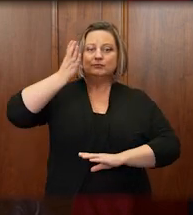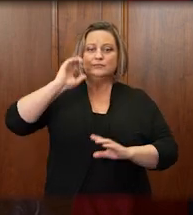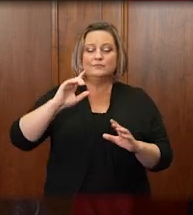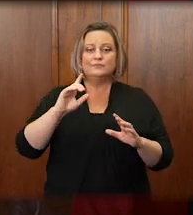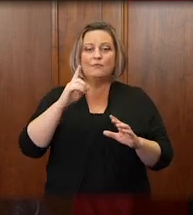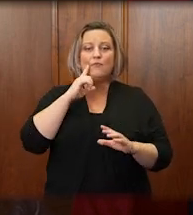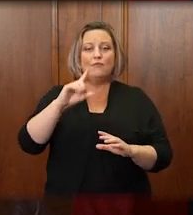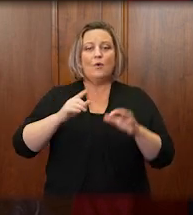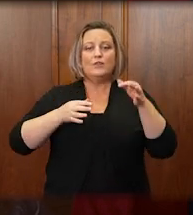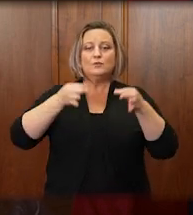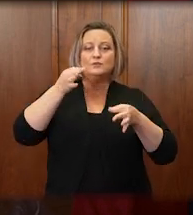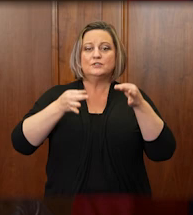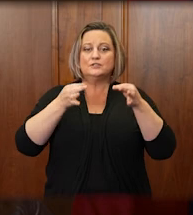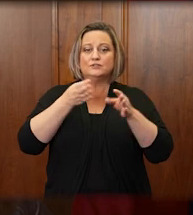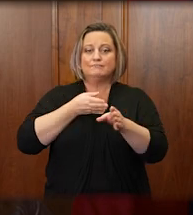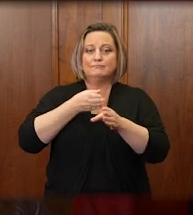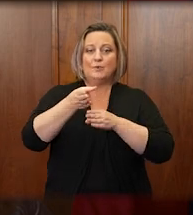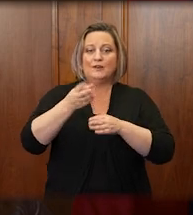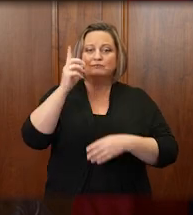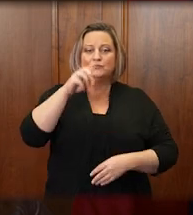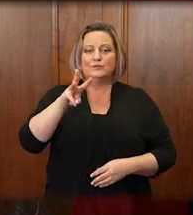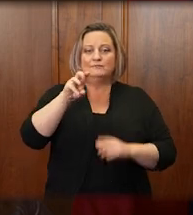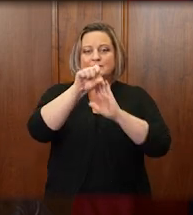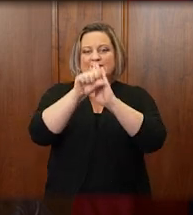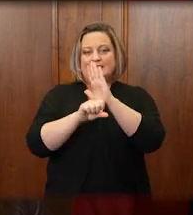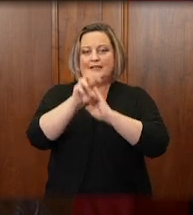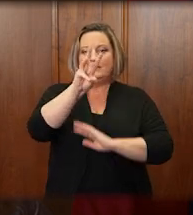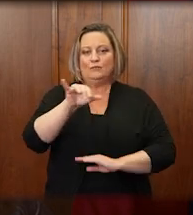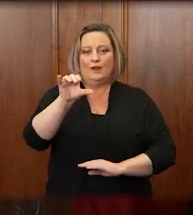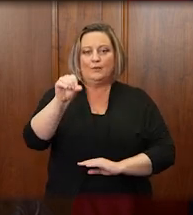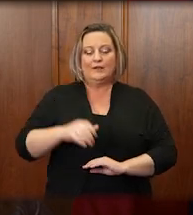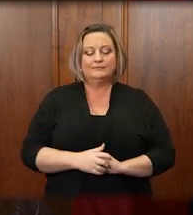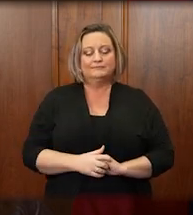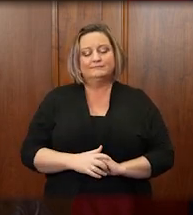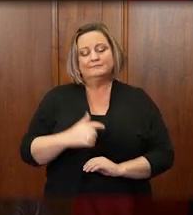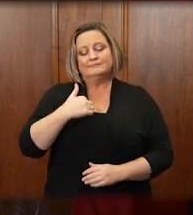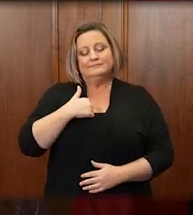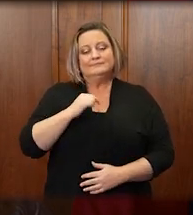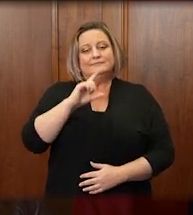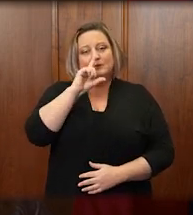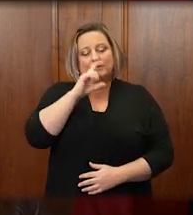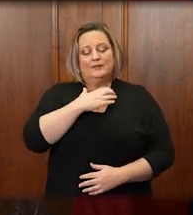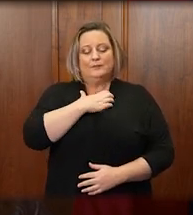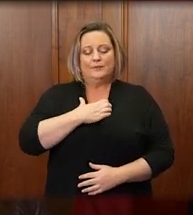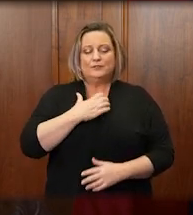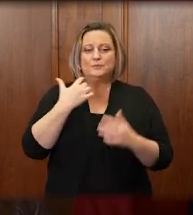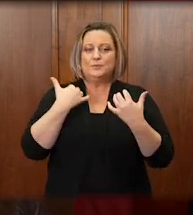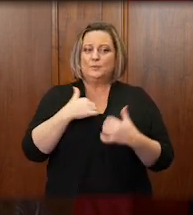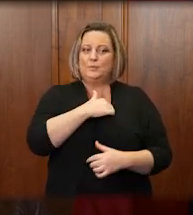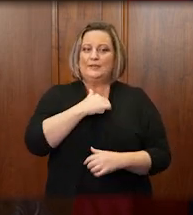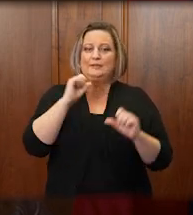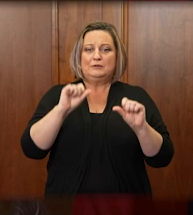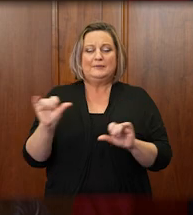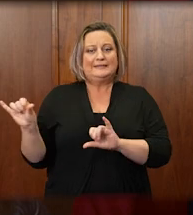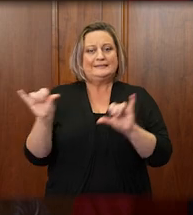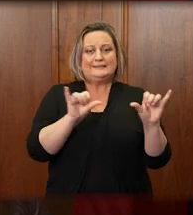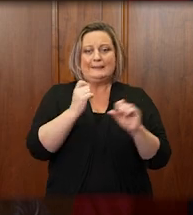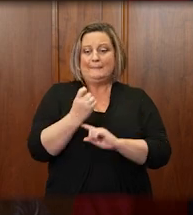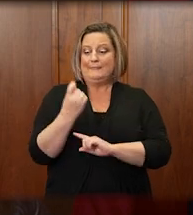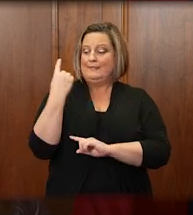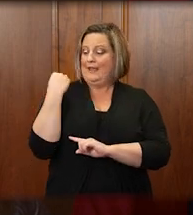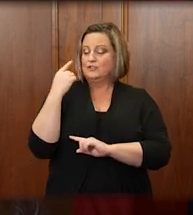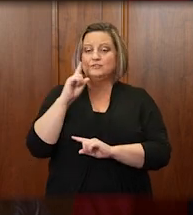judicial branch of government. I wish we could all have been together in the beautifully restored House Chamber as we were last year,